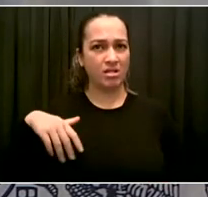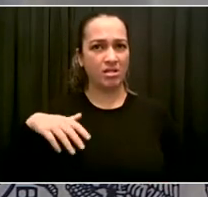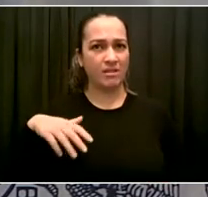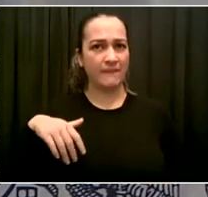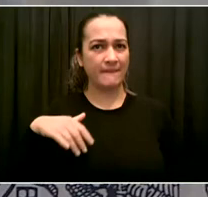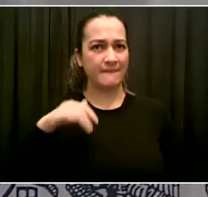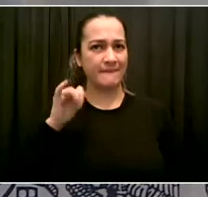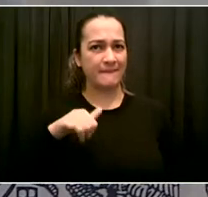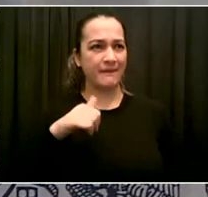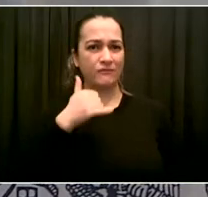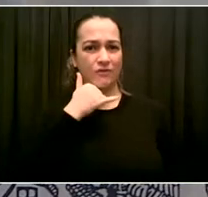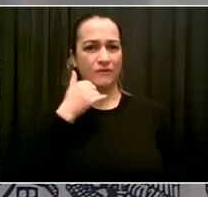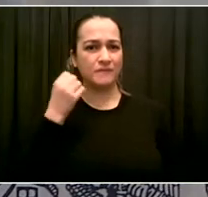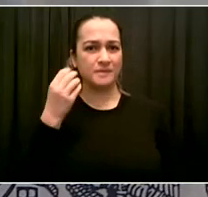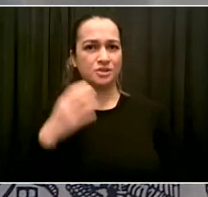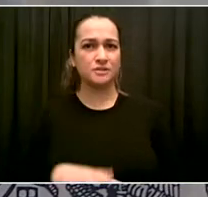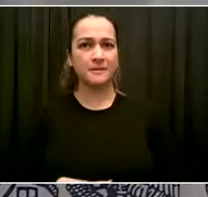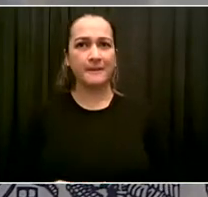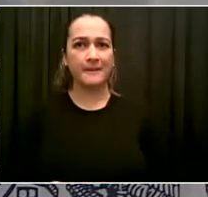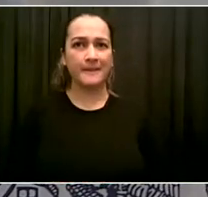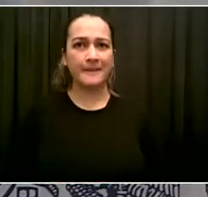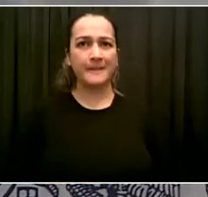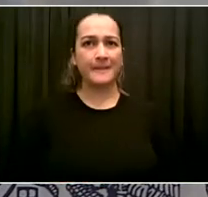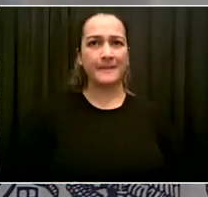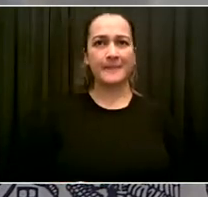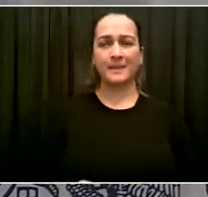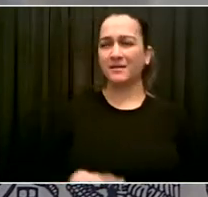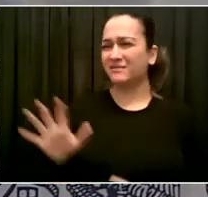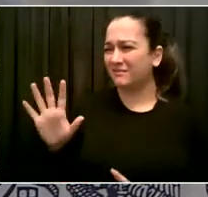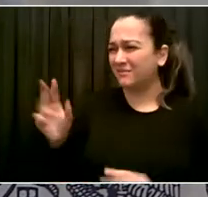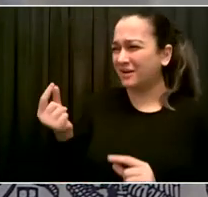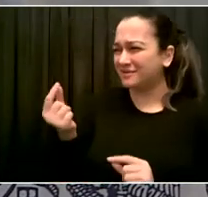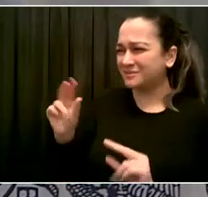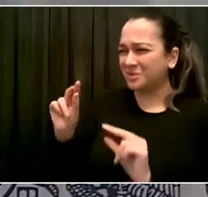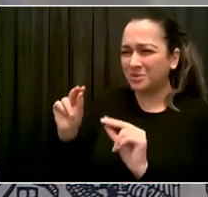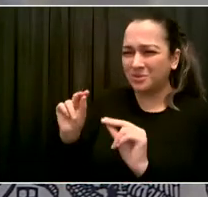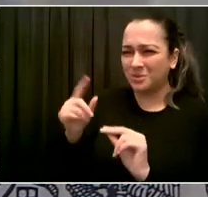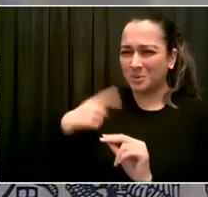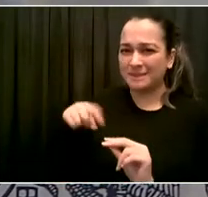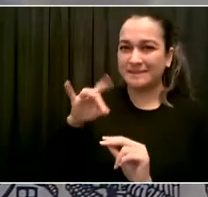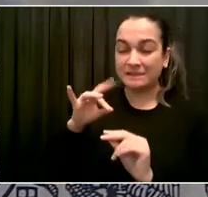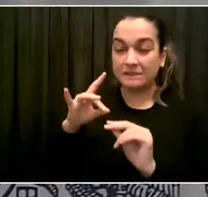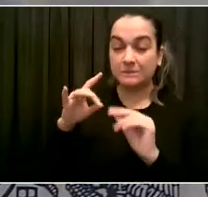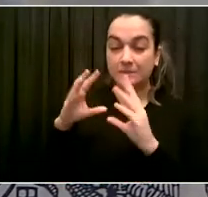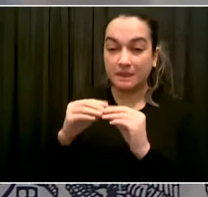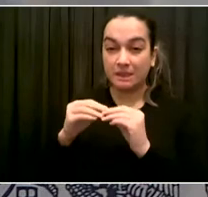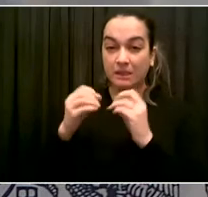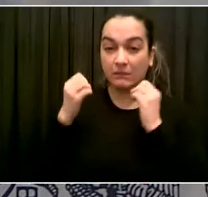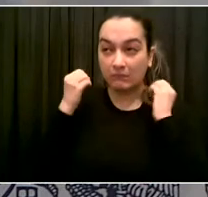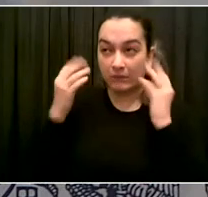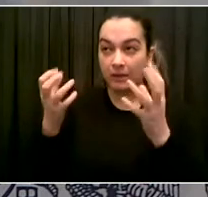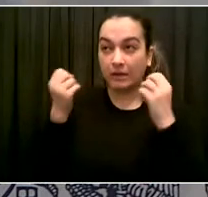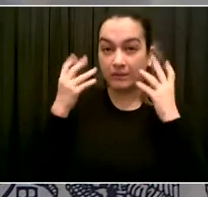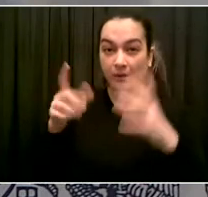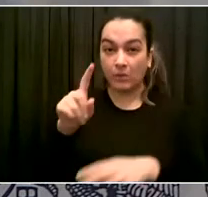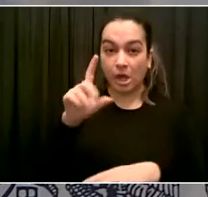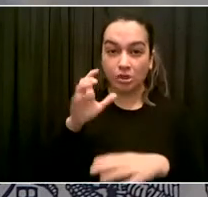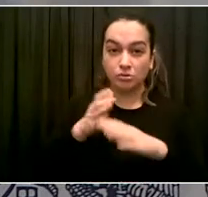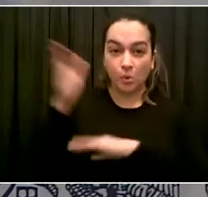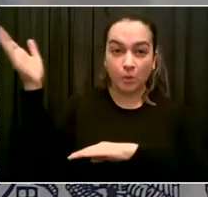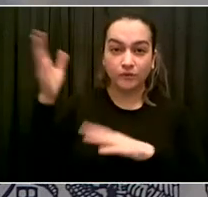hearings, stakeholder sessions as part of the reform effort over months and months. And in fact, I've talked to